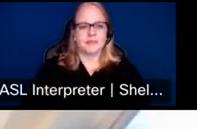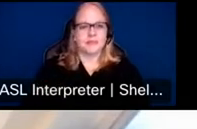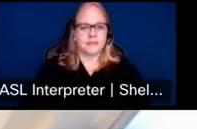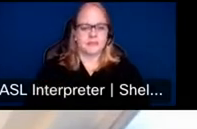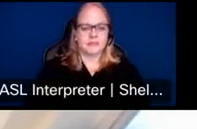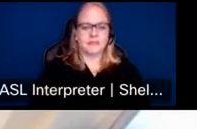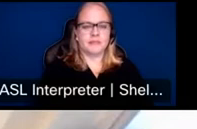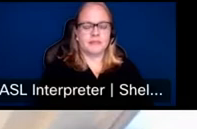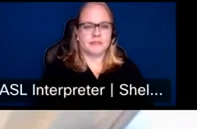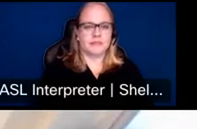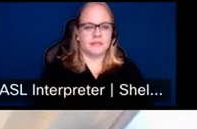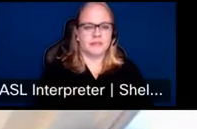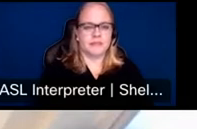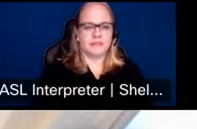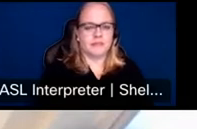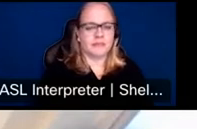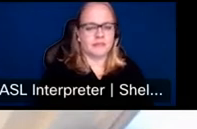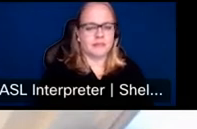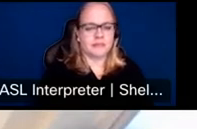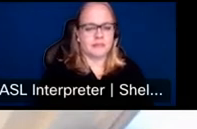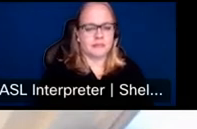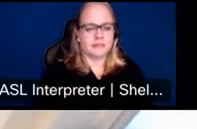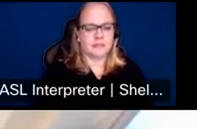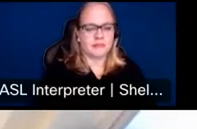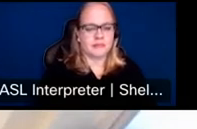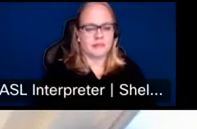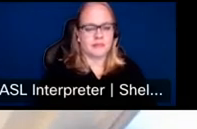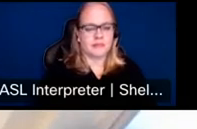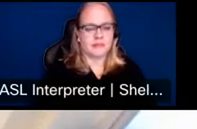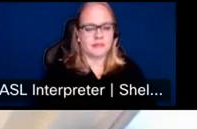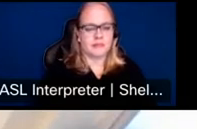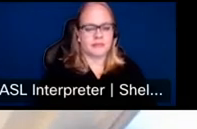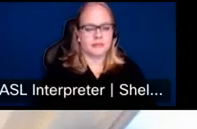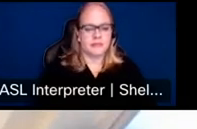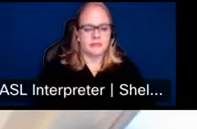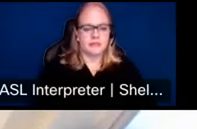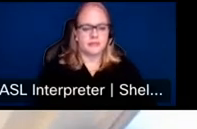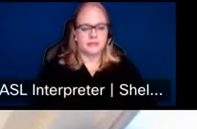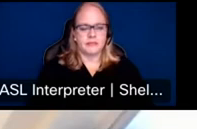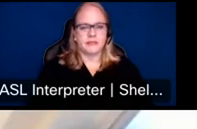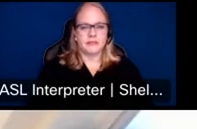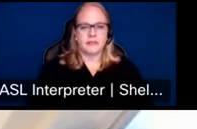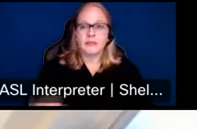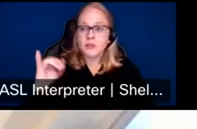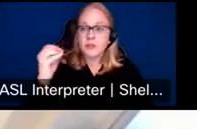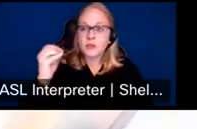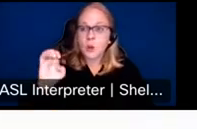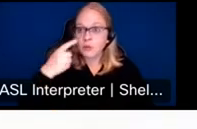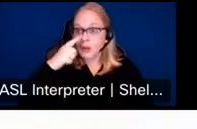Great. And Joe DeSilvio, let's make sure. Joe, can you put your video on, please?